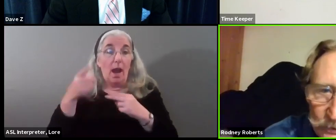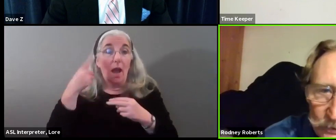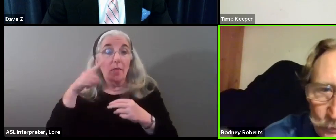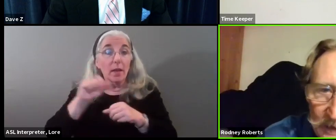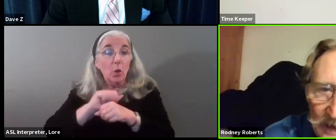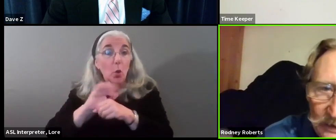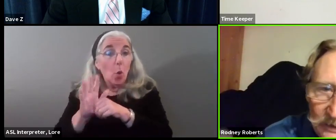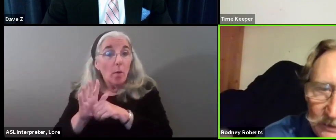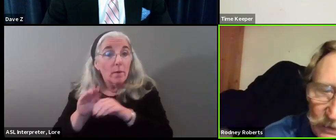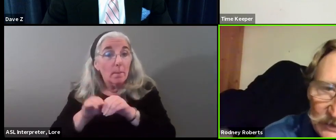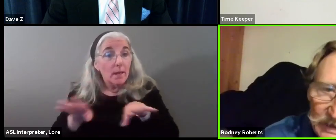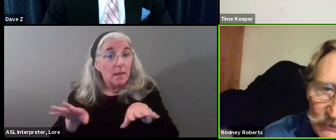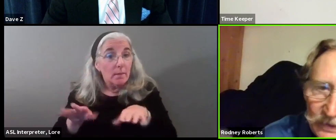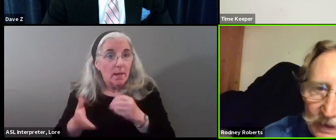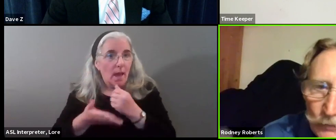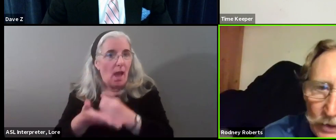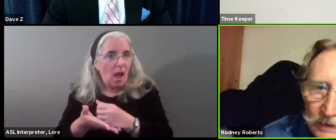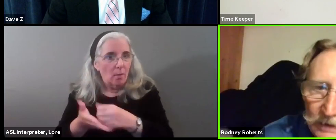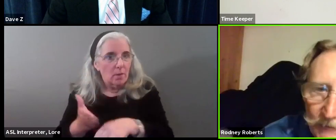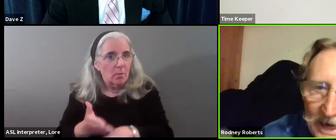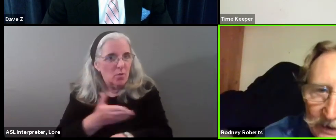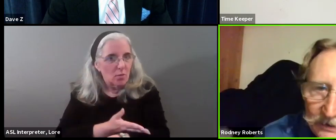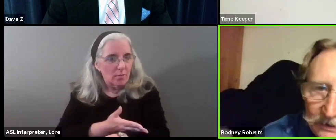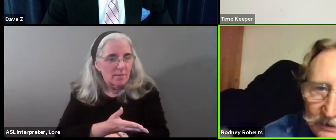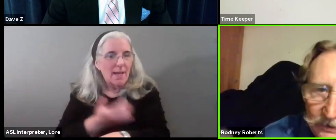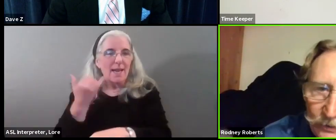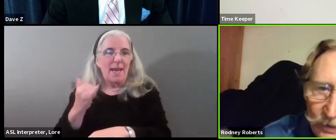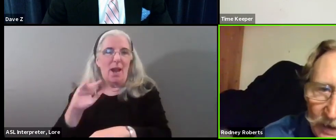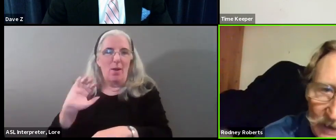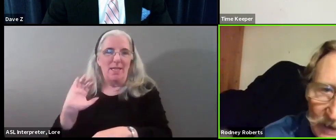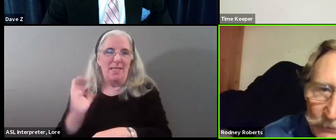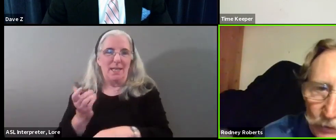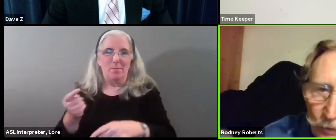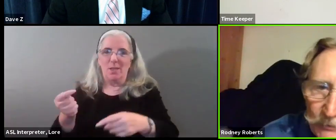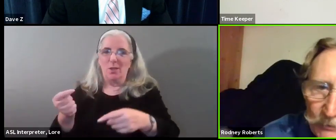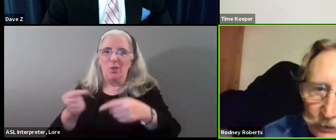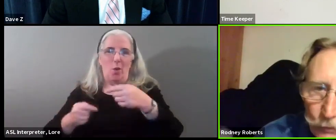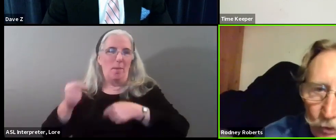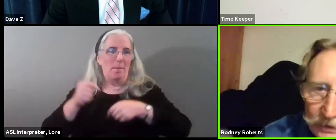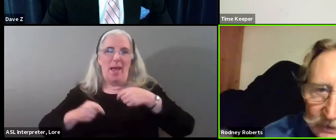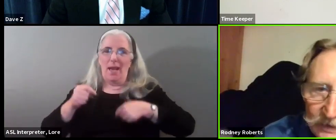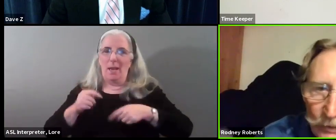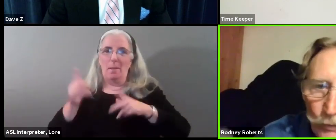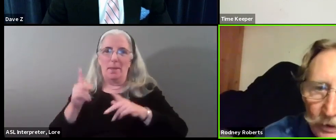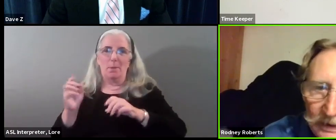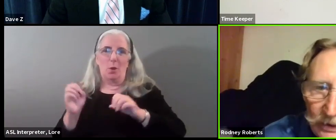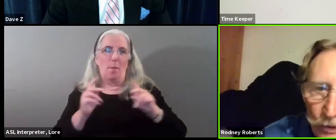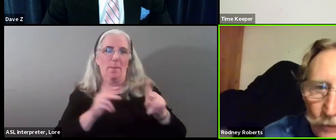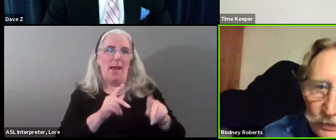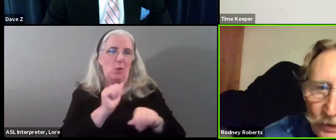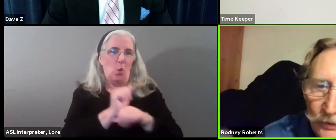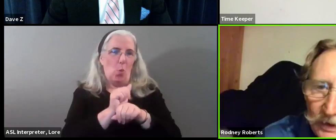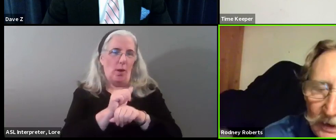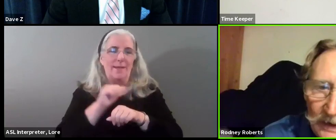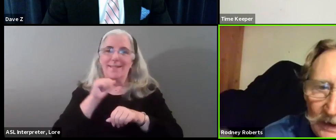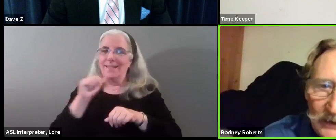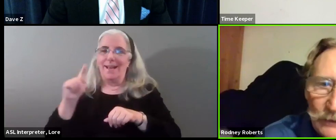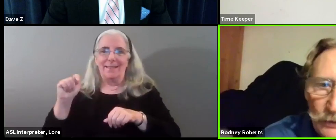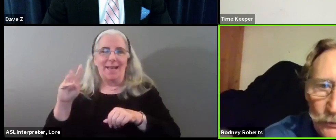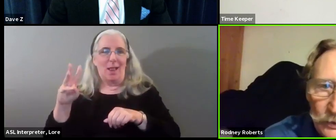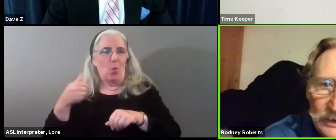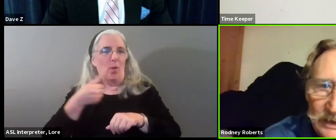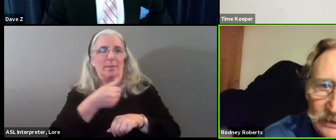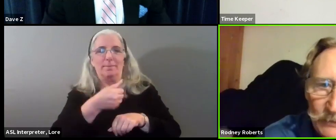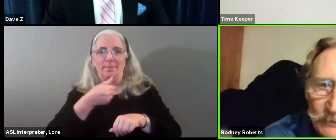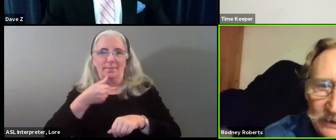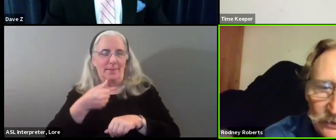of helped us with that. But it seems like we're going back, you know, a lot of people going back to work instead of working at home. So I think